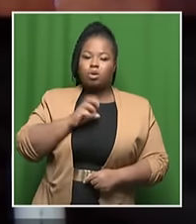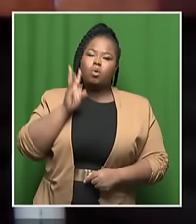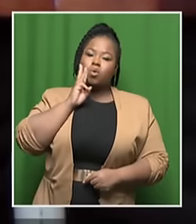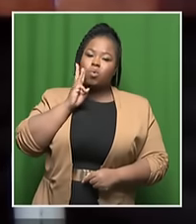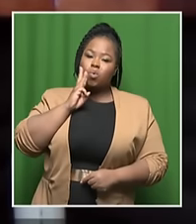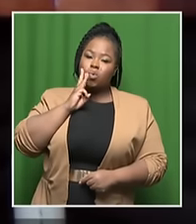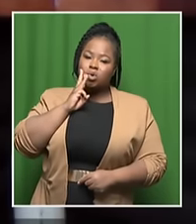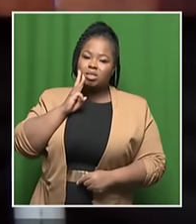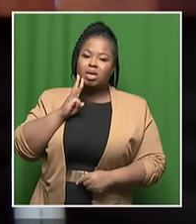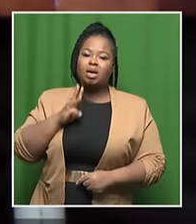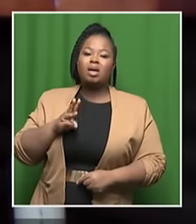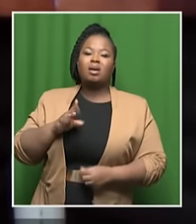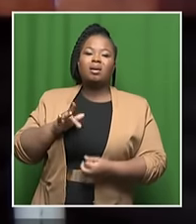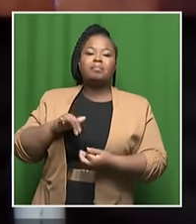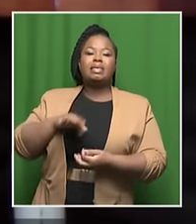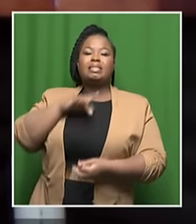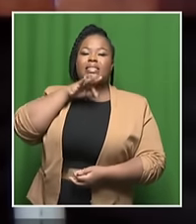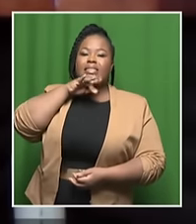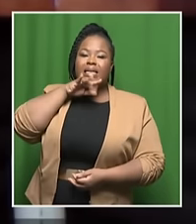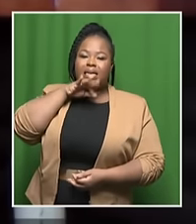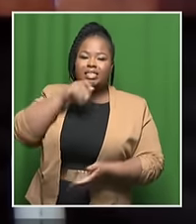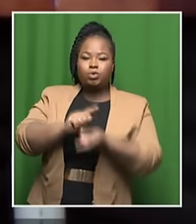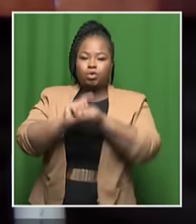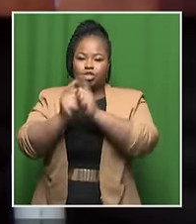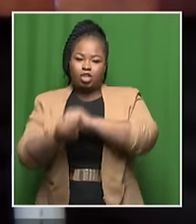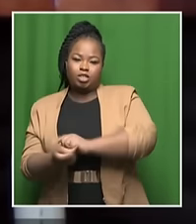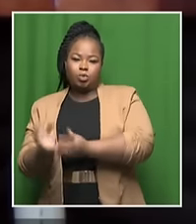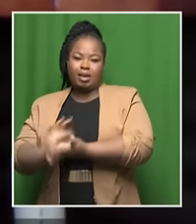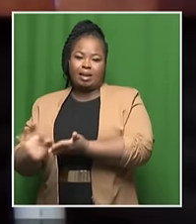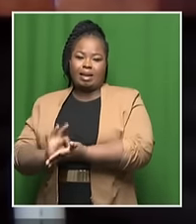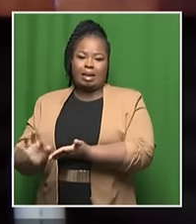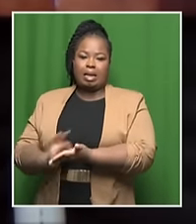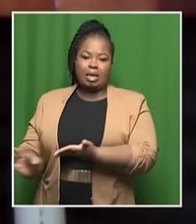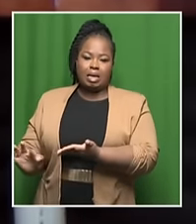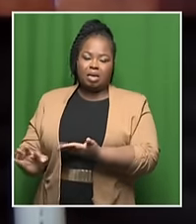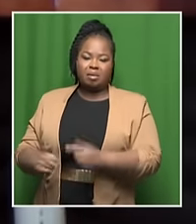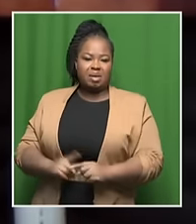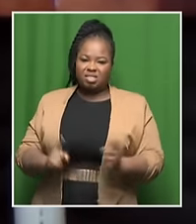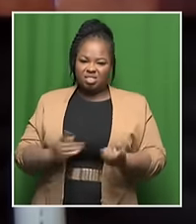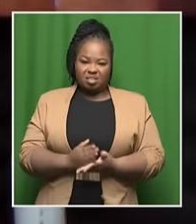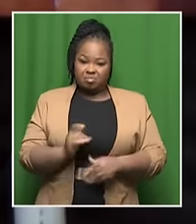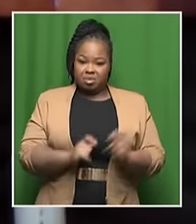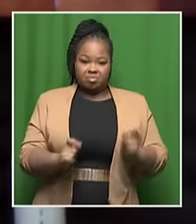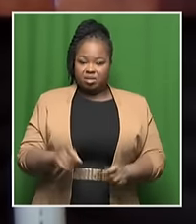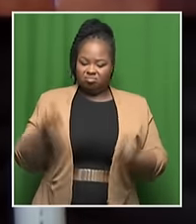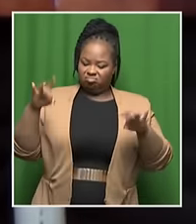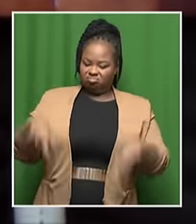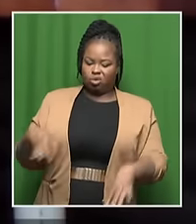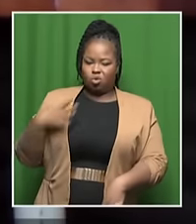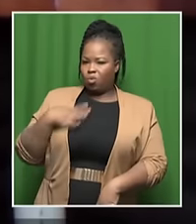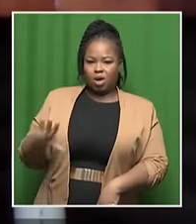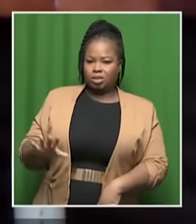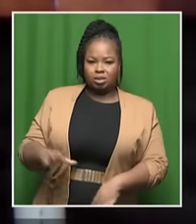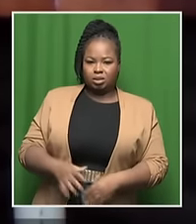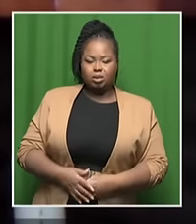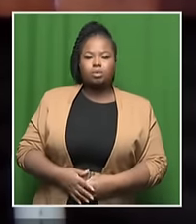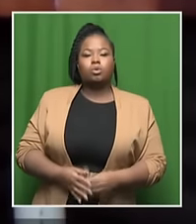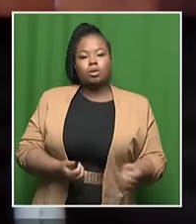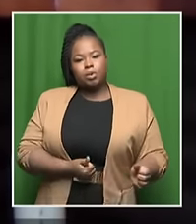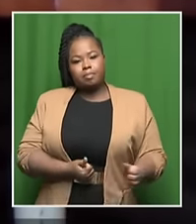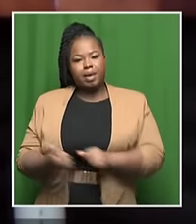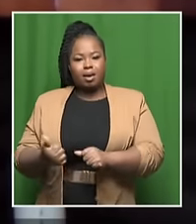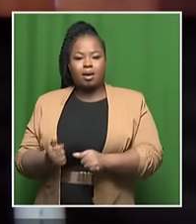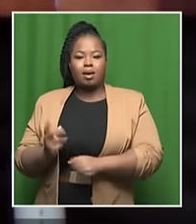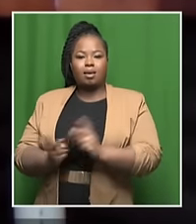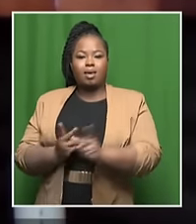into drinking water. But people don't want to drink sewage water directly as potable water. So it goes back into